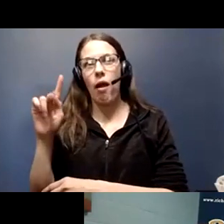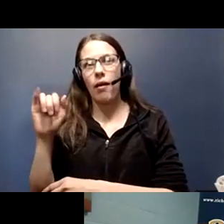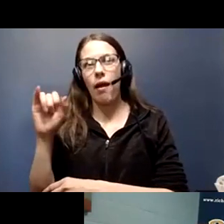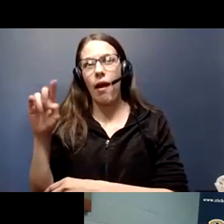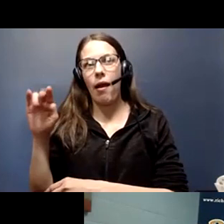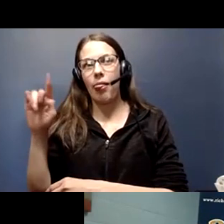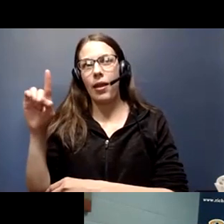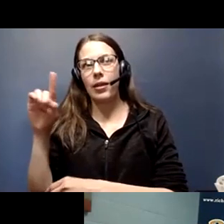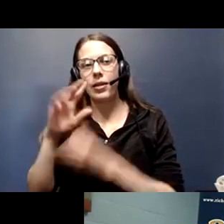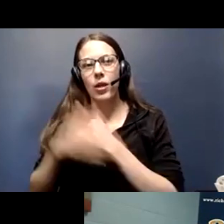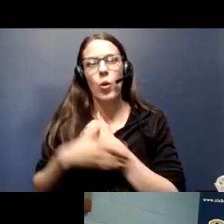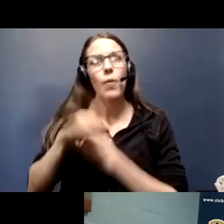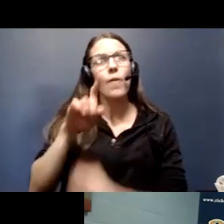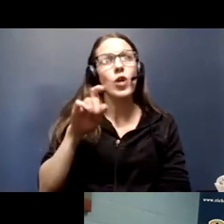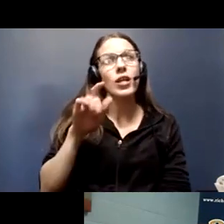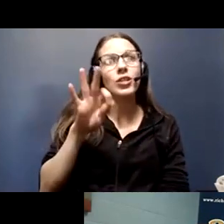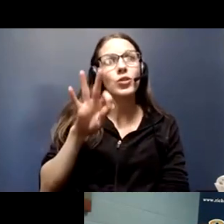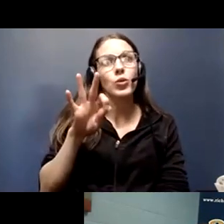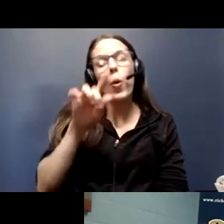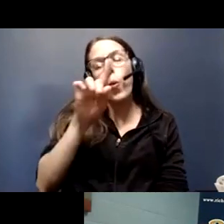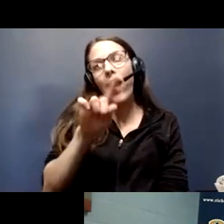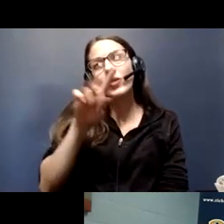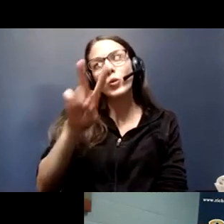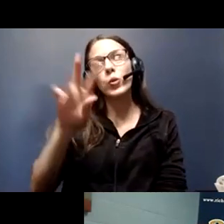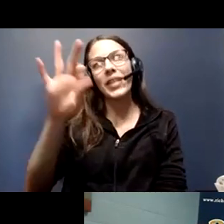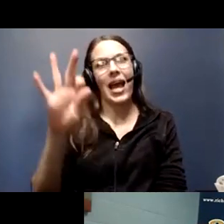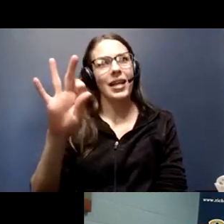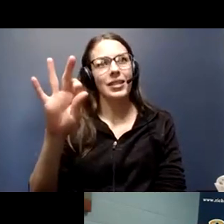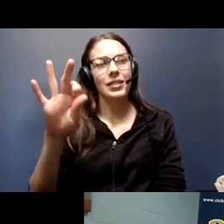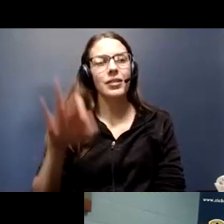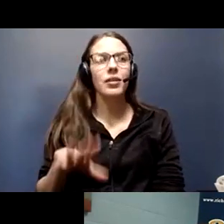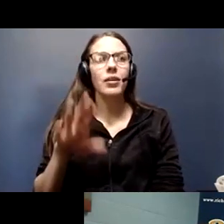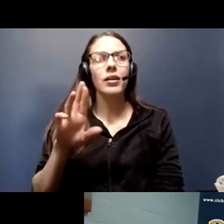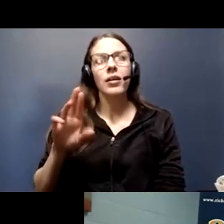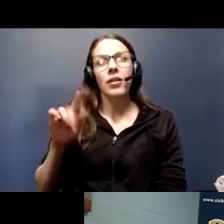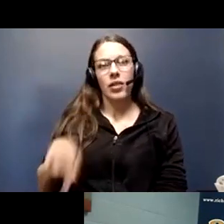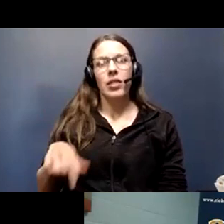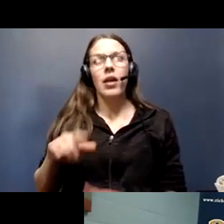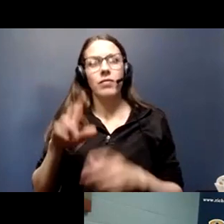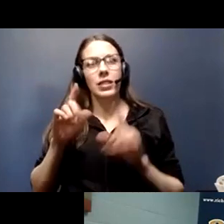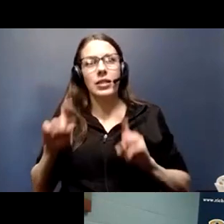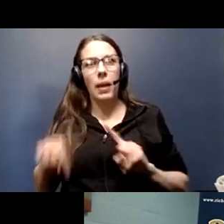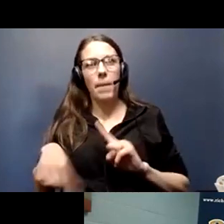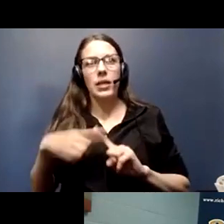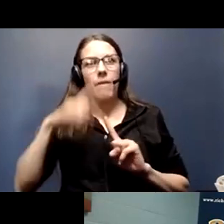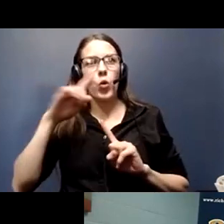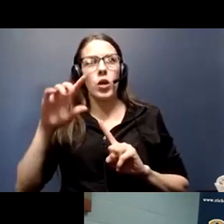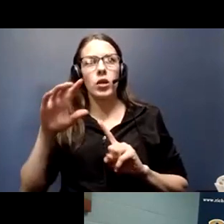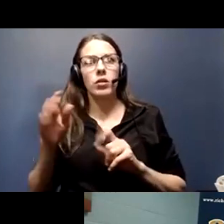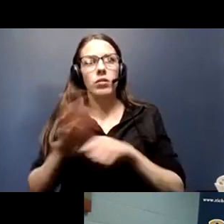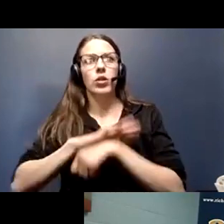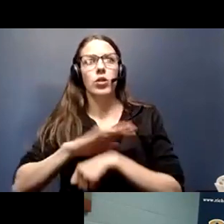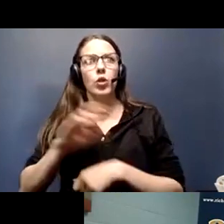129, 129, um, Rock Island County residents that have tested positive for COVID-19,